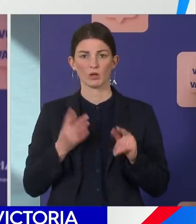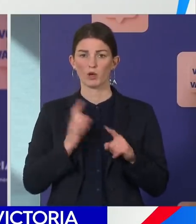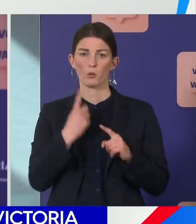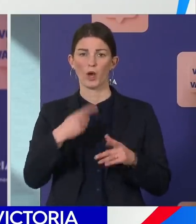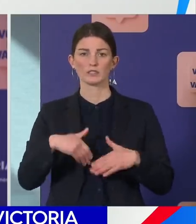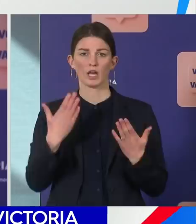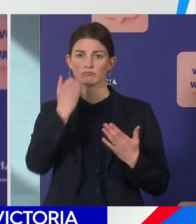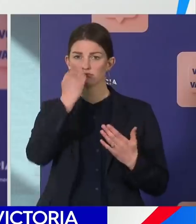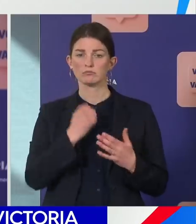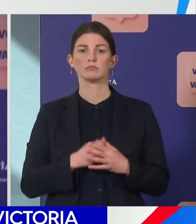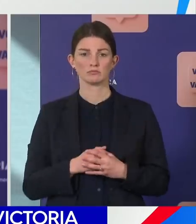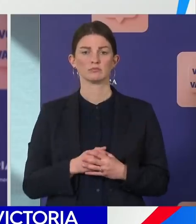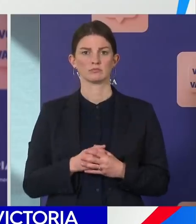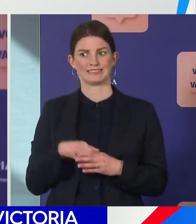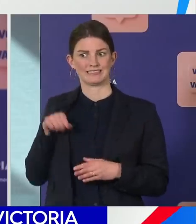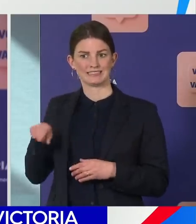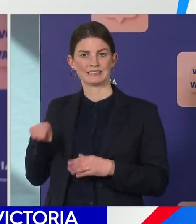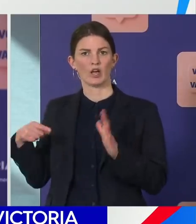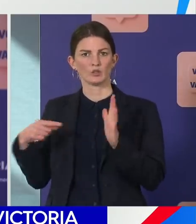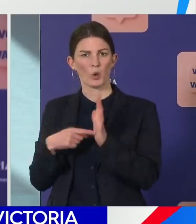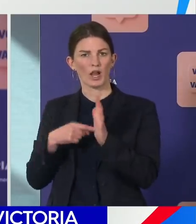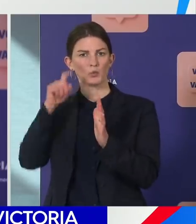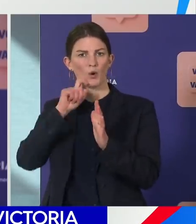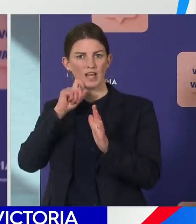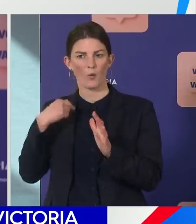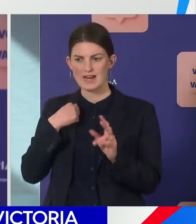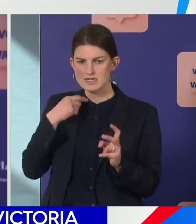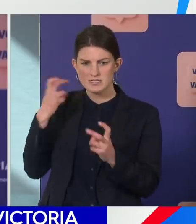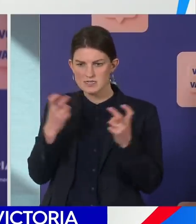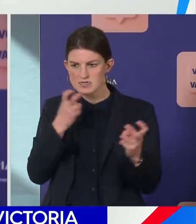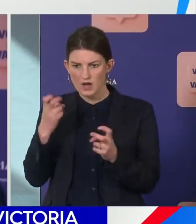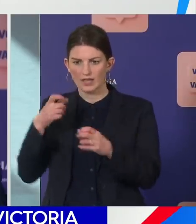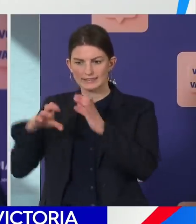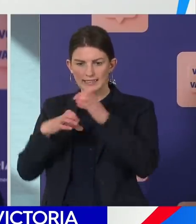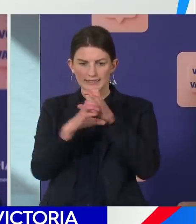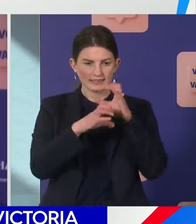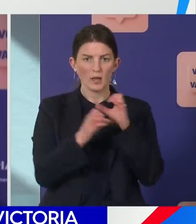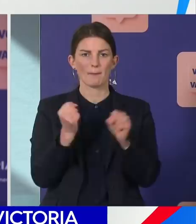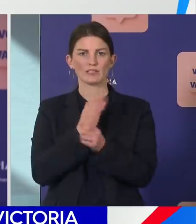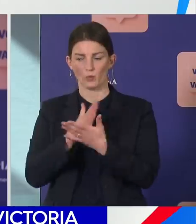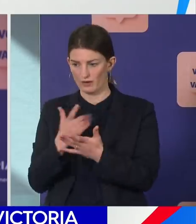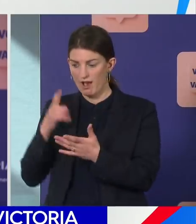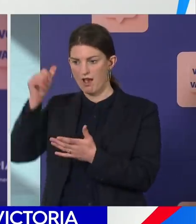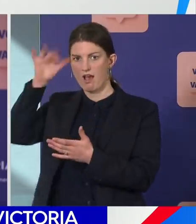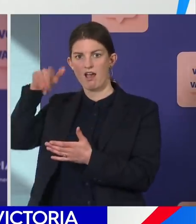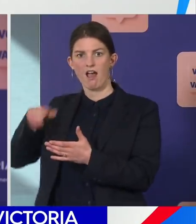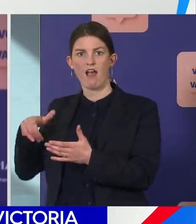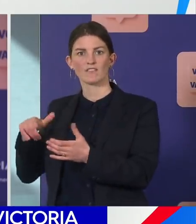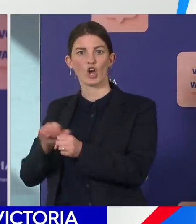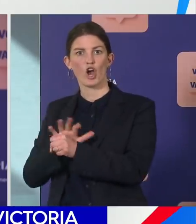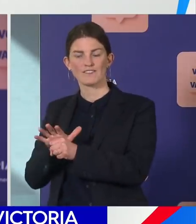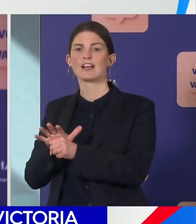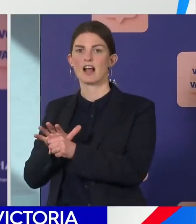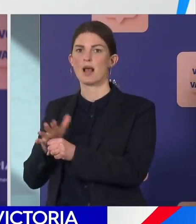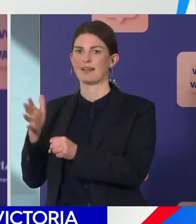warning signal to make sure that we stay ahead of the virus outbreaks. With the help of